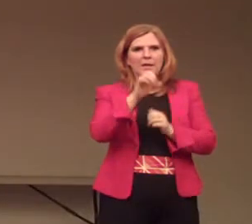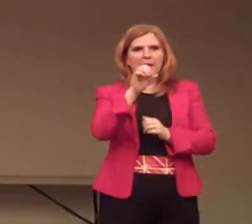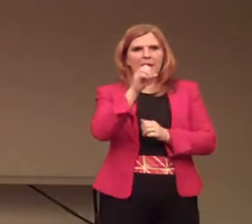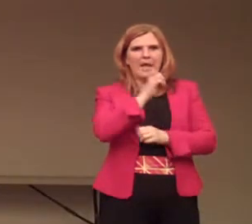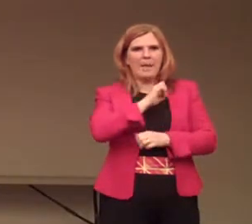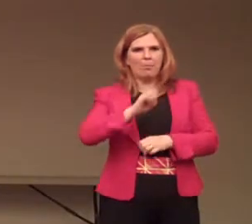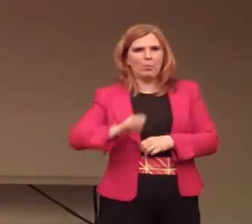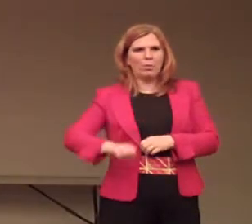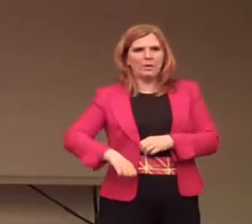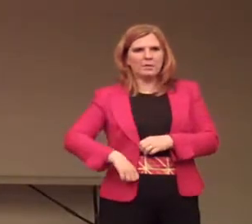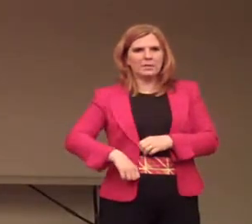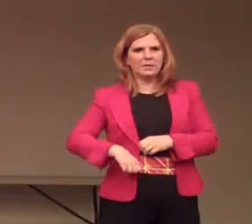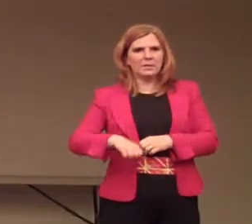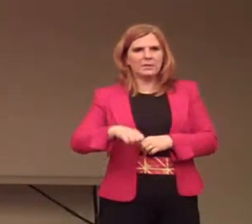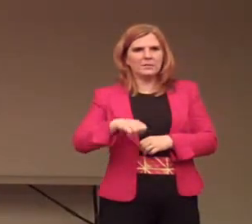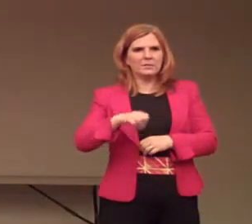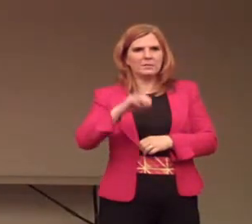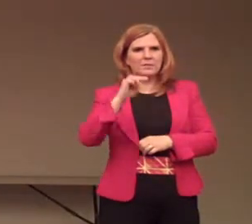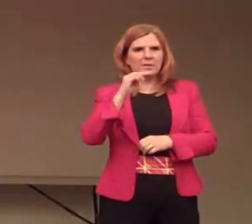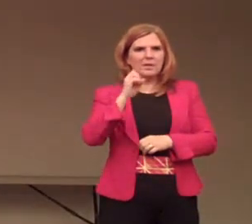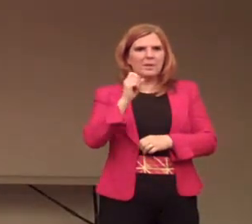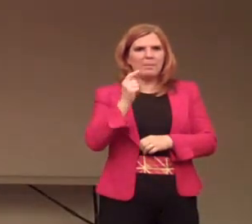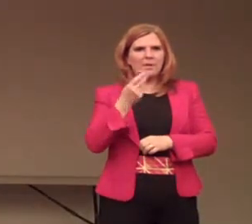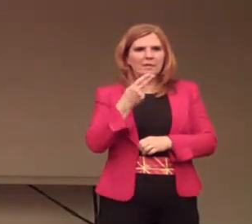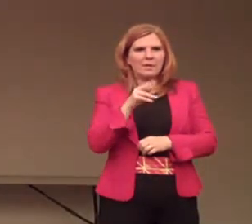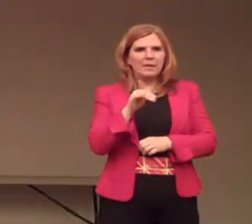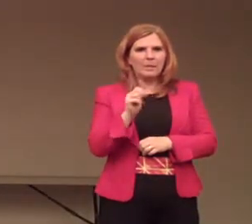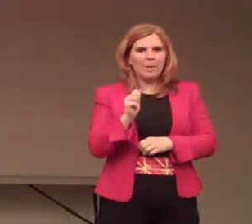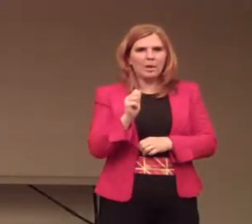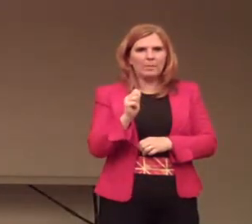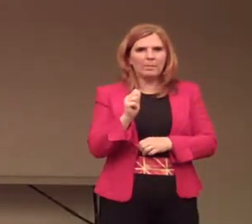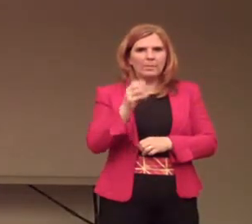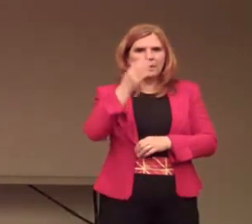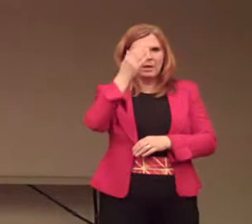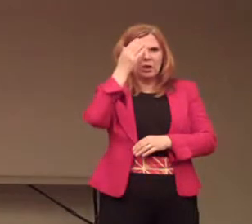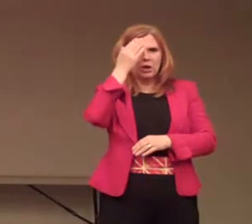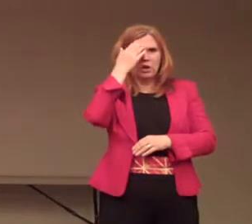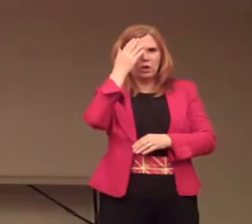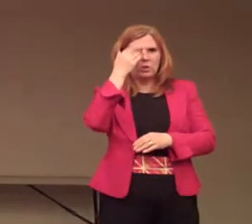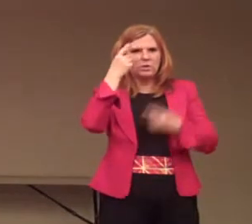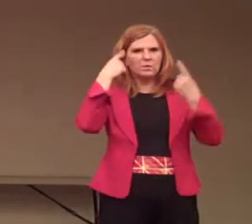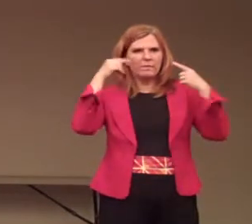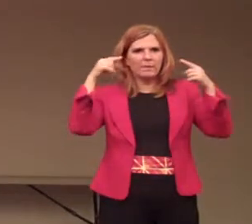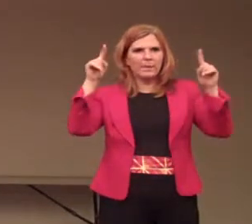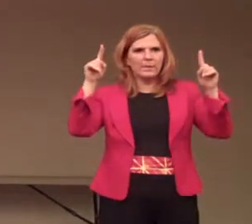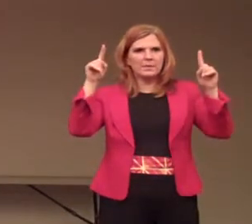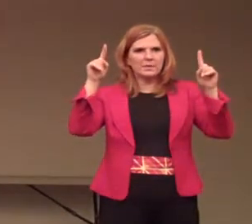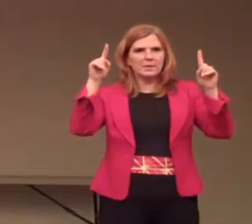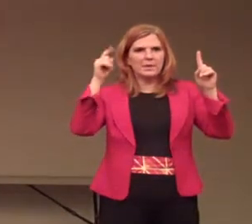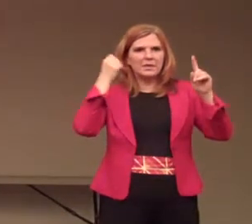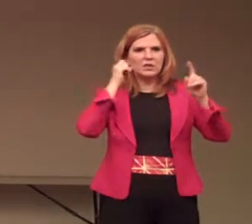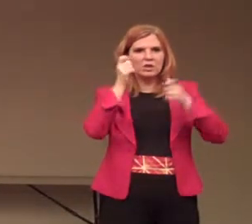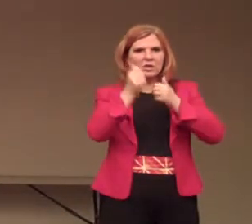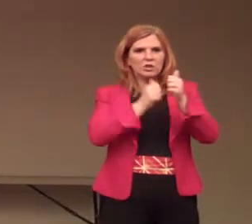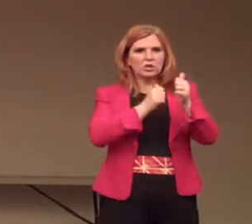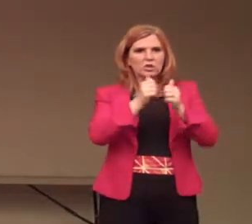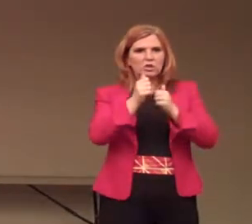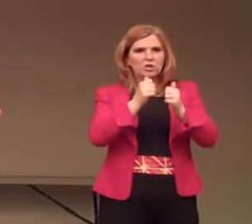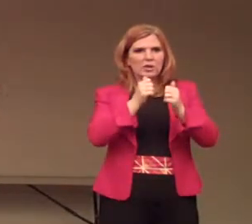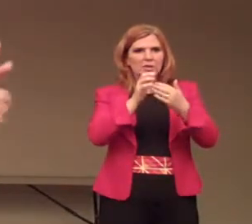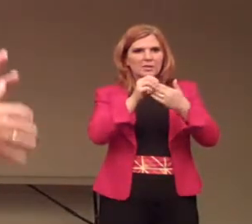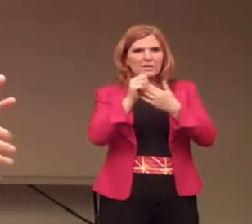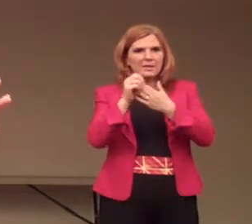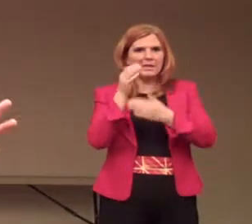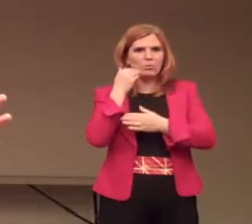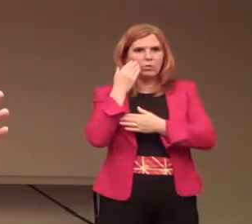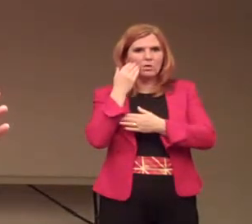No. Claudius' wife? Yes. Okay. You know what her claim to fame was? She challenged the leading